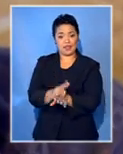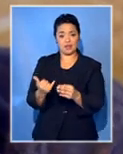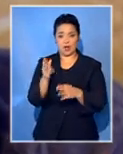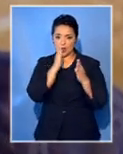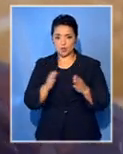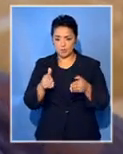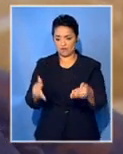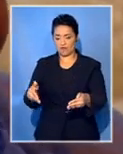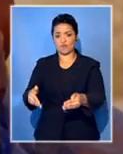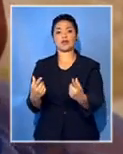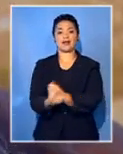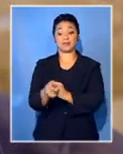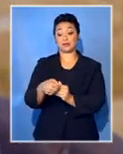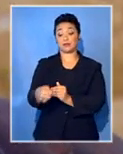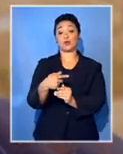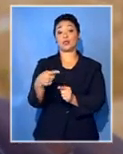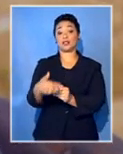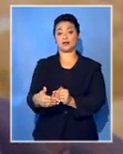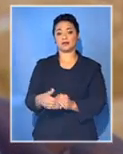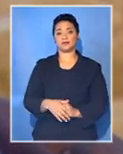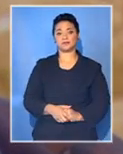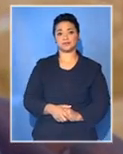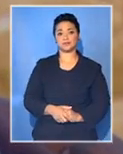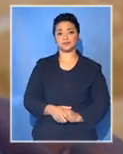Mulimowaw, Nemo Tua, SCBC News. Mutuitlung. Thank you.